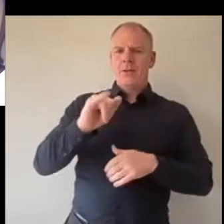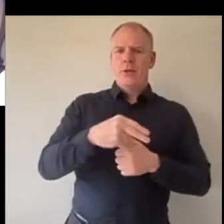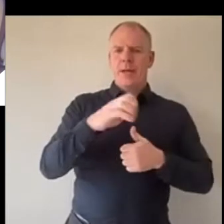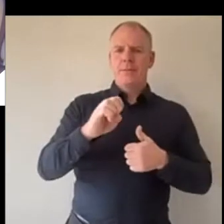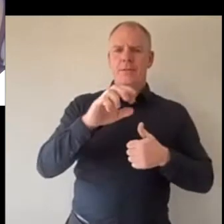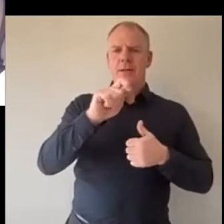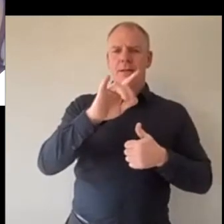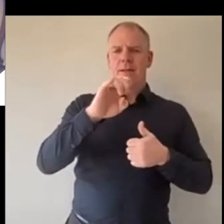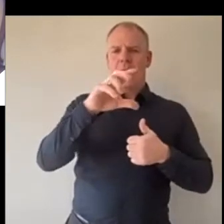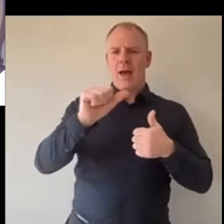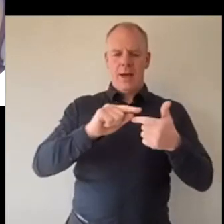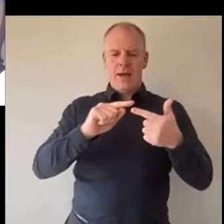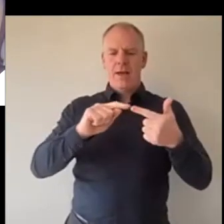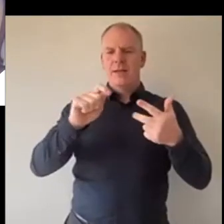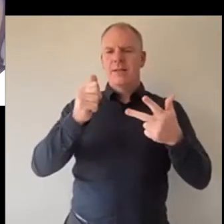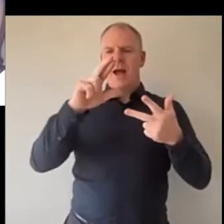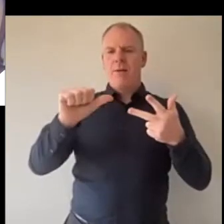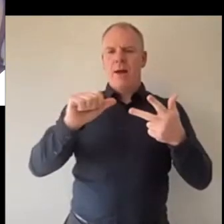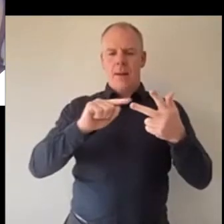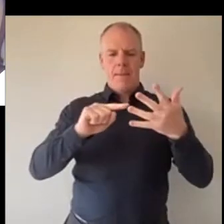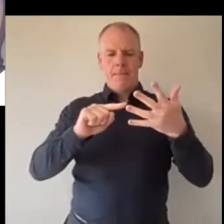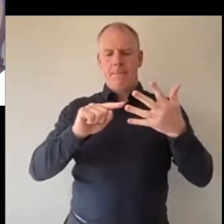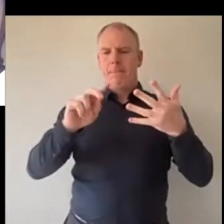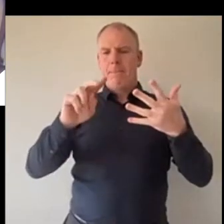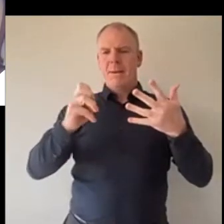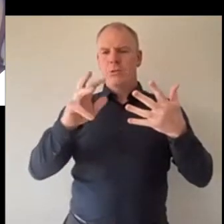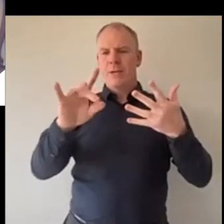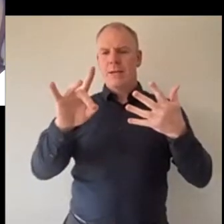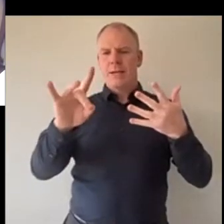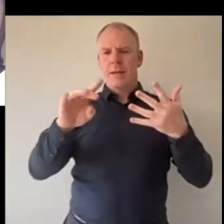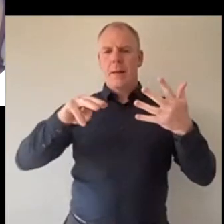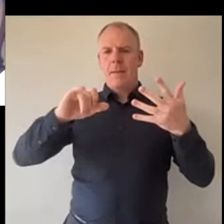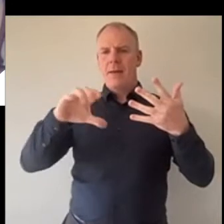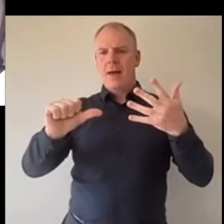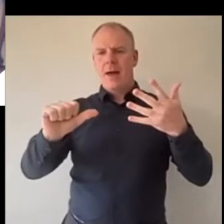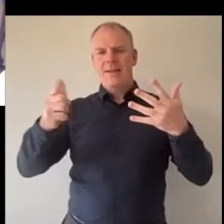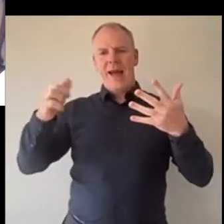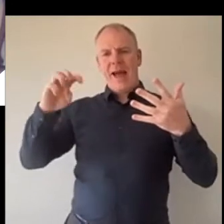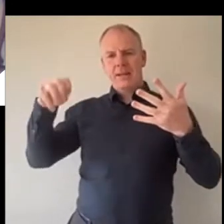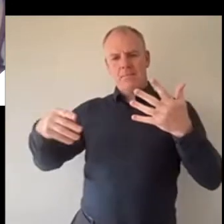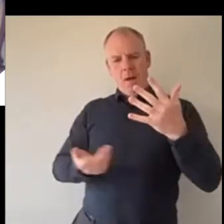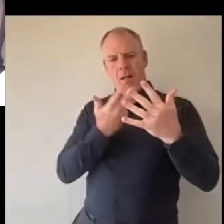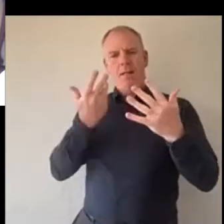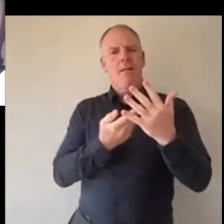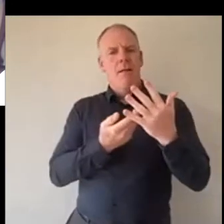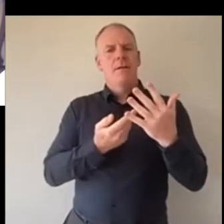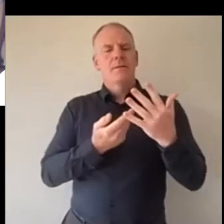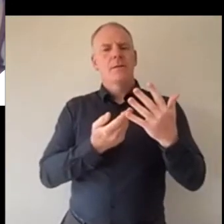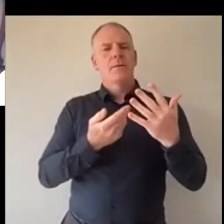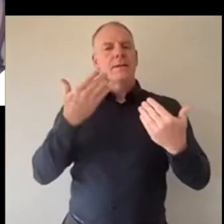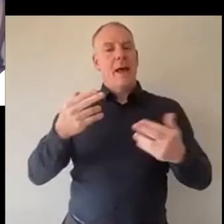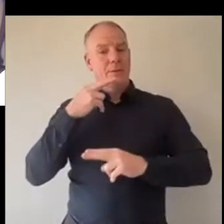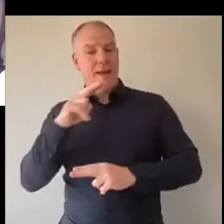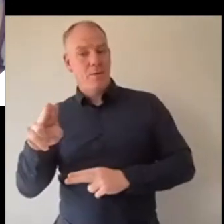Tia, Tara, Patrick, and Mia and Adam as well. And we move on today to this afternoon